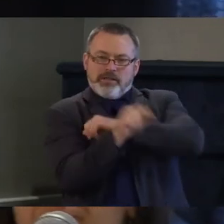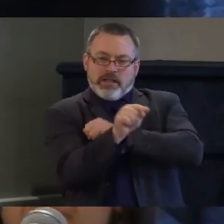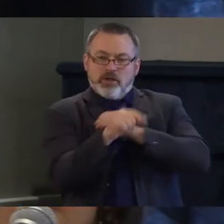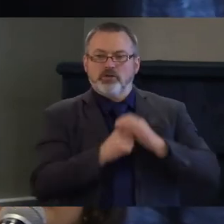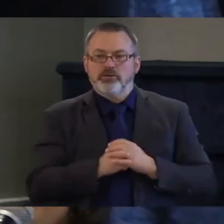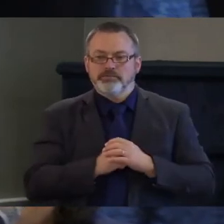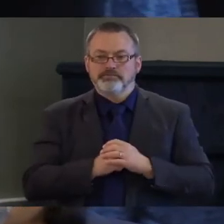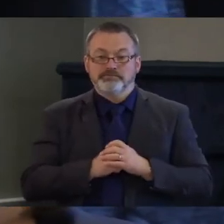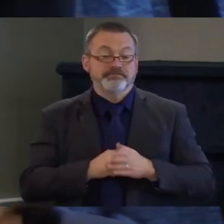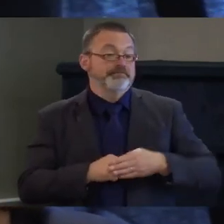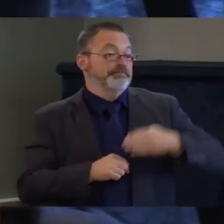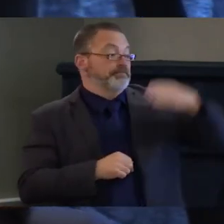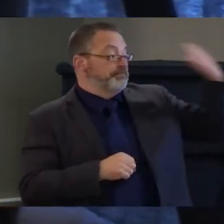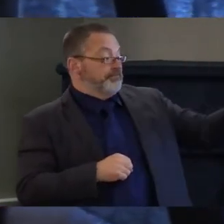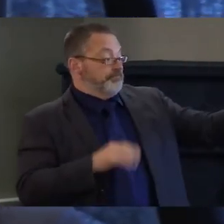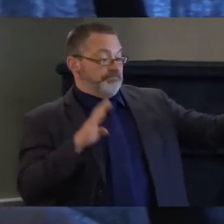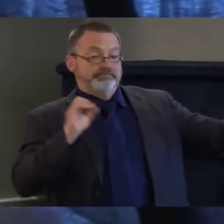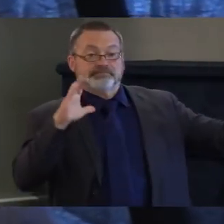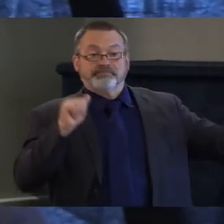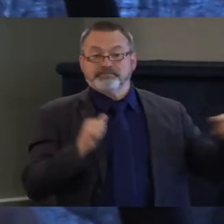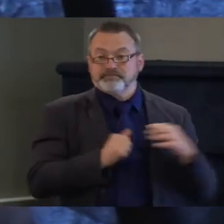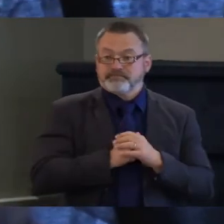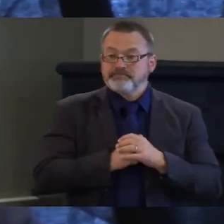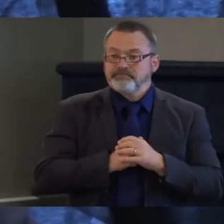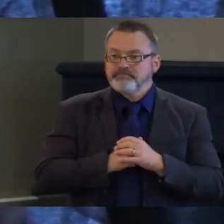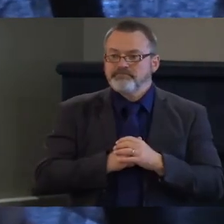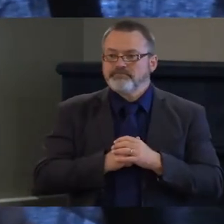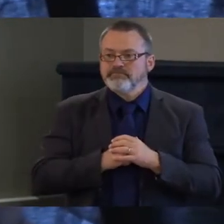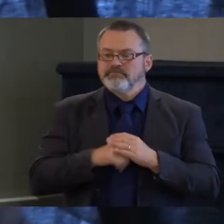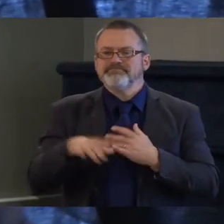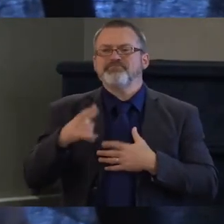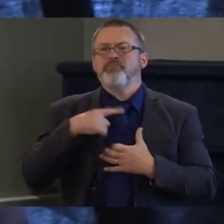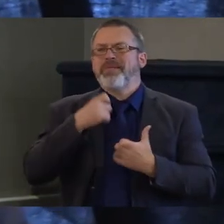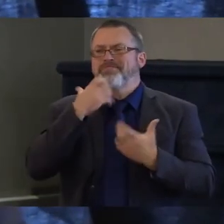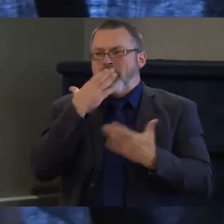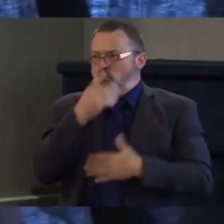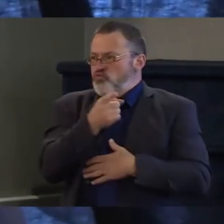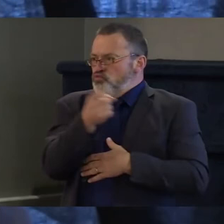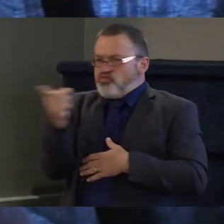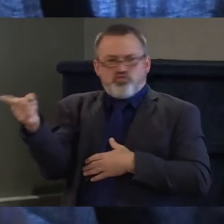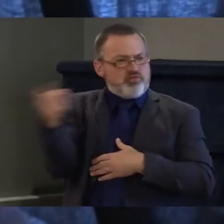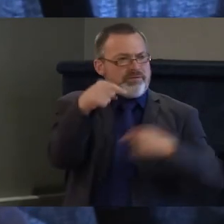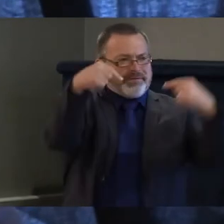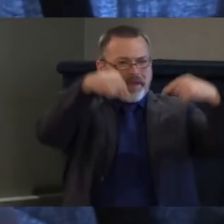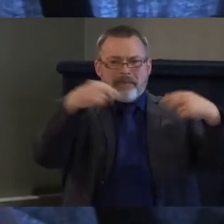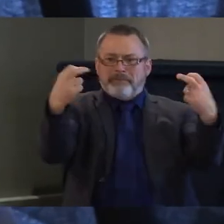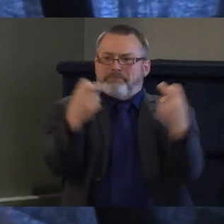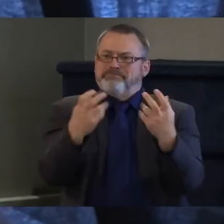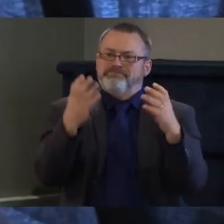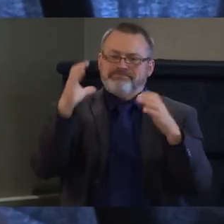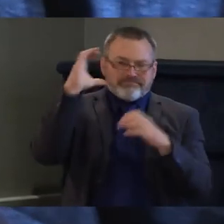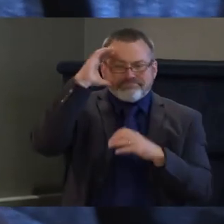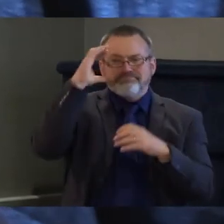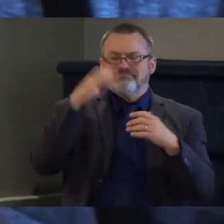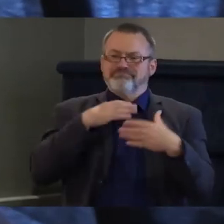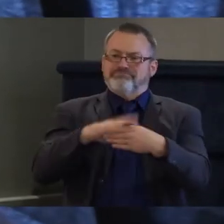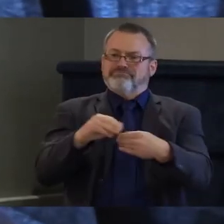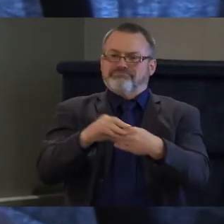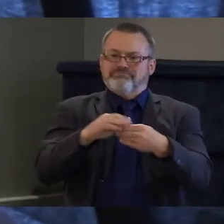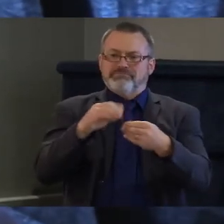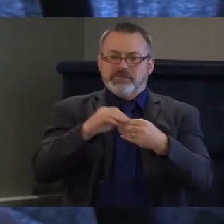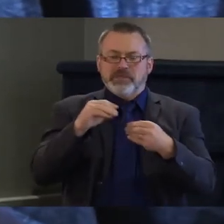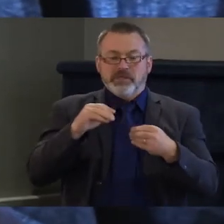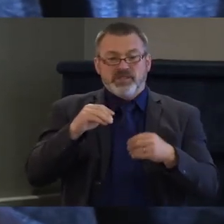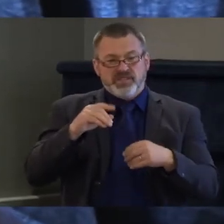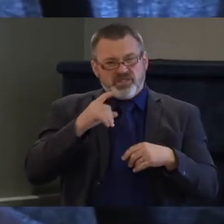for for coming to hear us today it's really important to be involved in the political process i started by talking about how